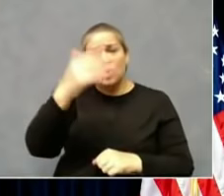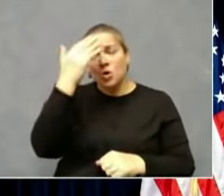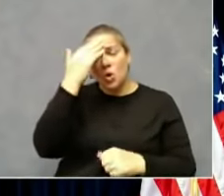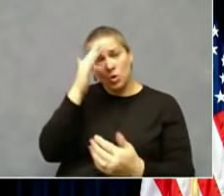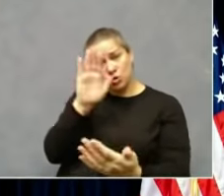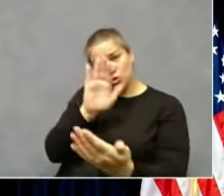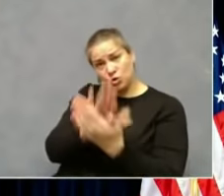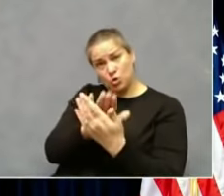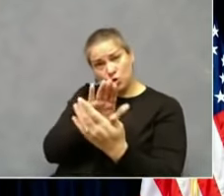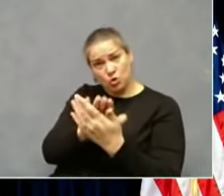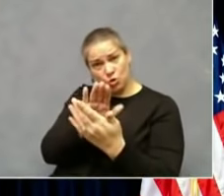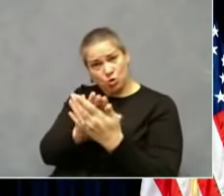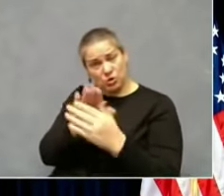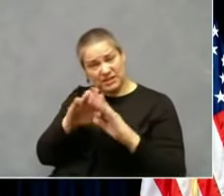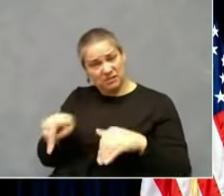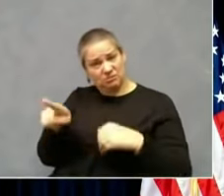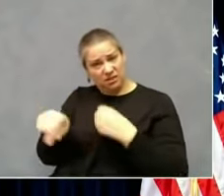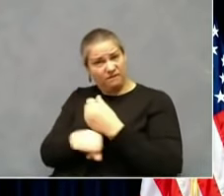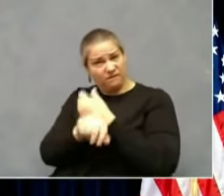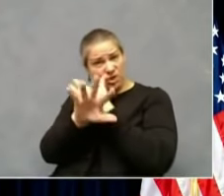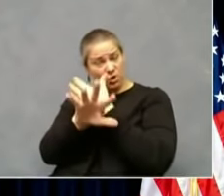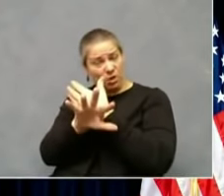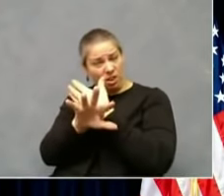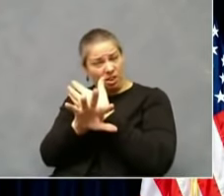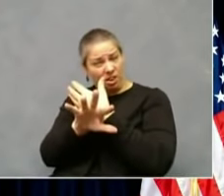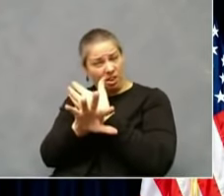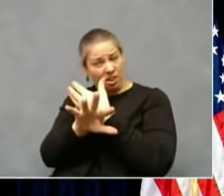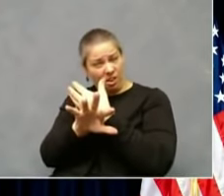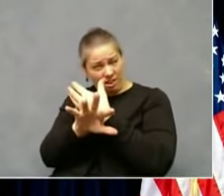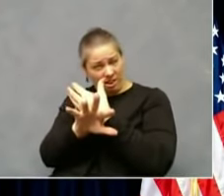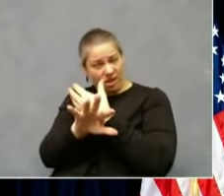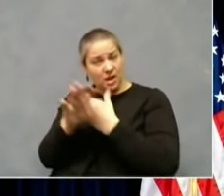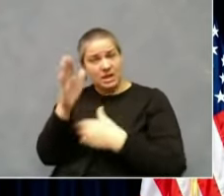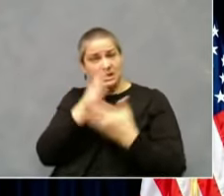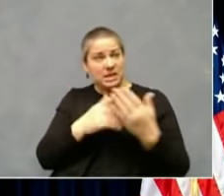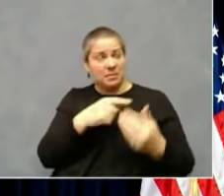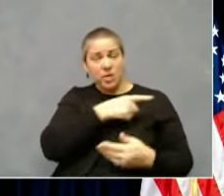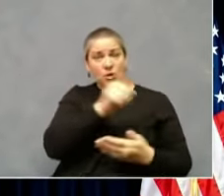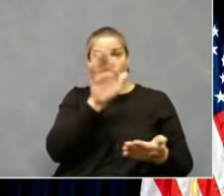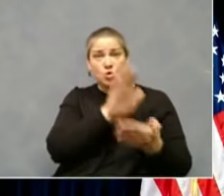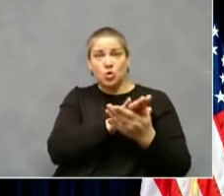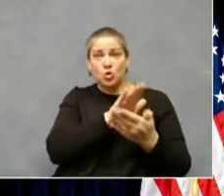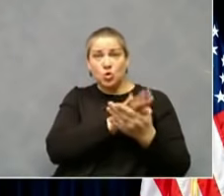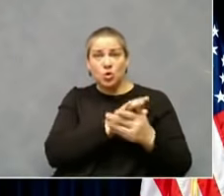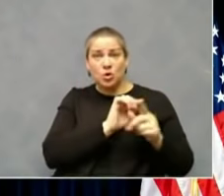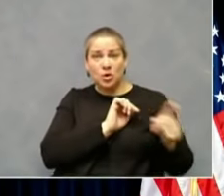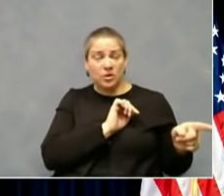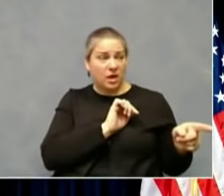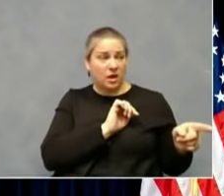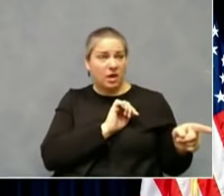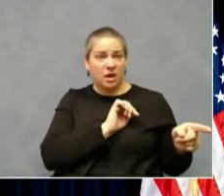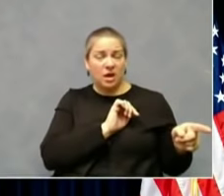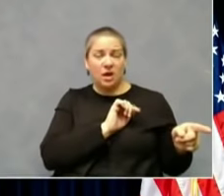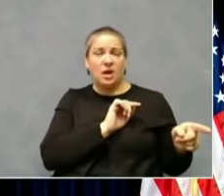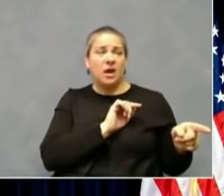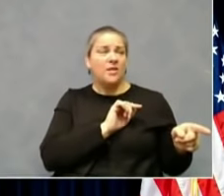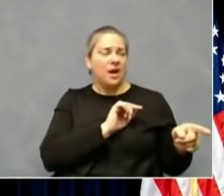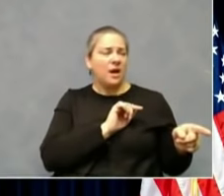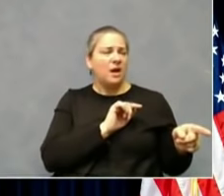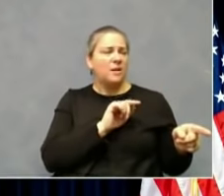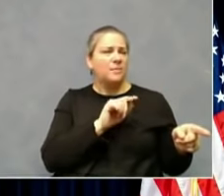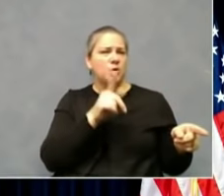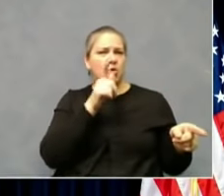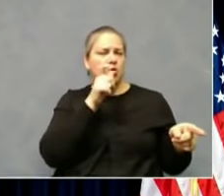these schools that are even trying to participate in the lawsuit had two. You know, one that's trying to get into the lawsuit,